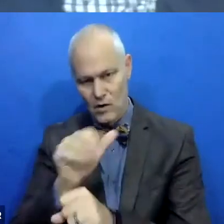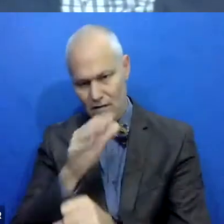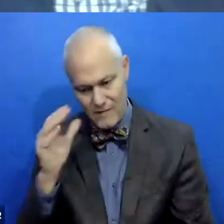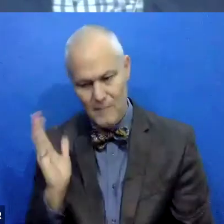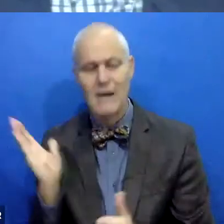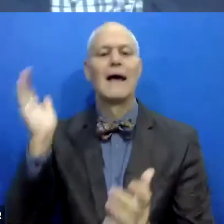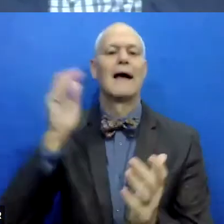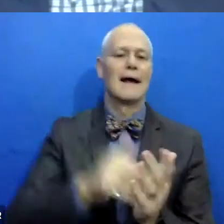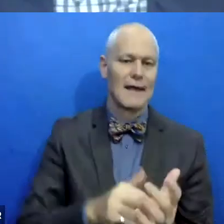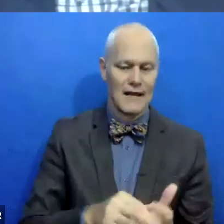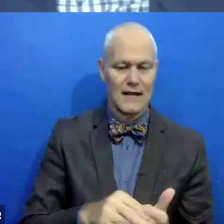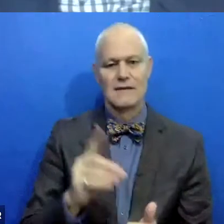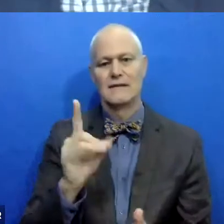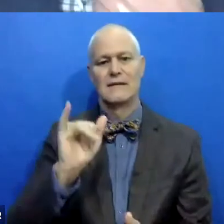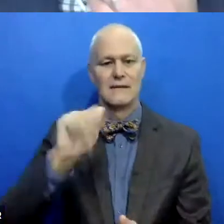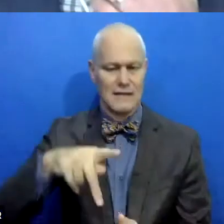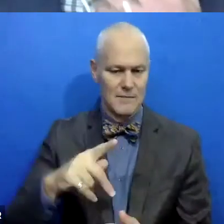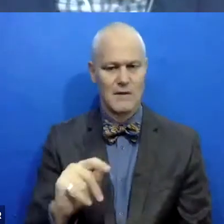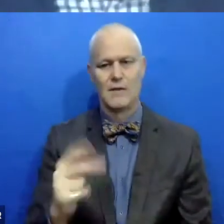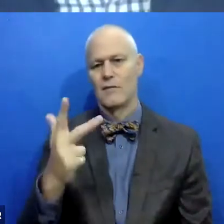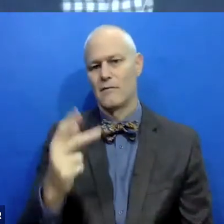DIP two or three or four or five times.